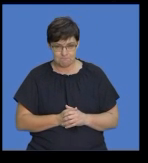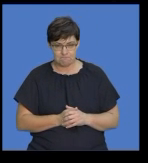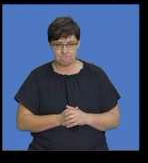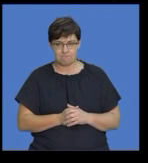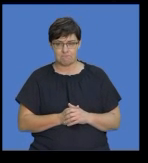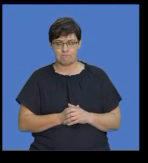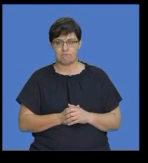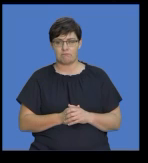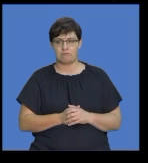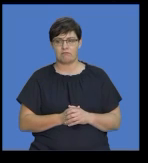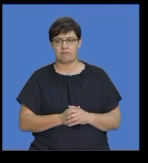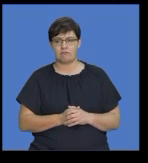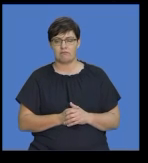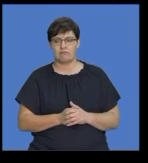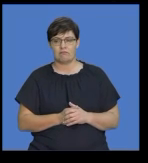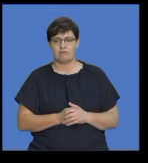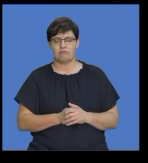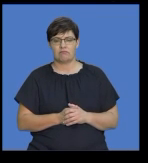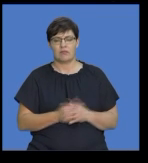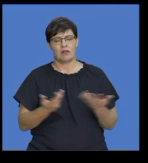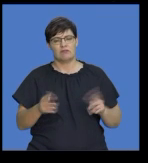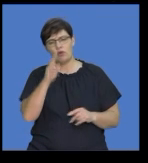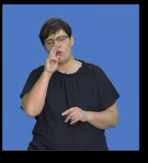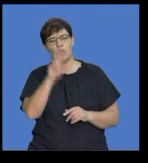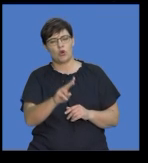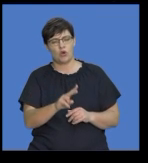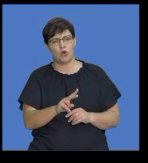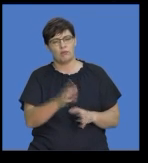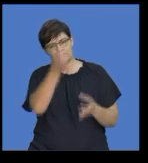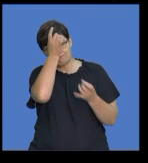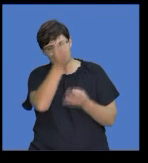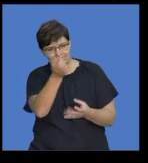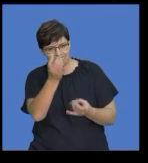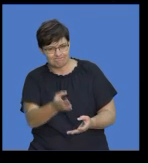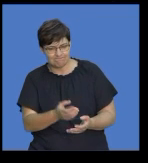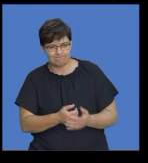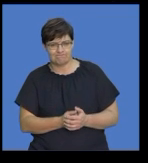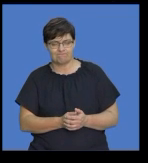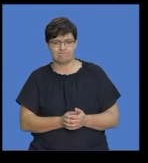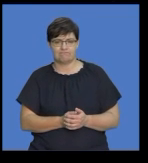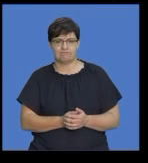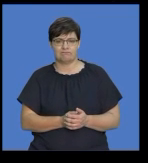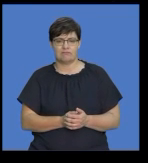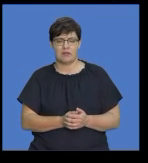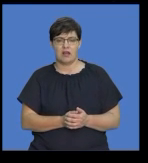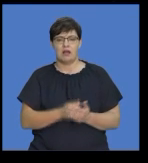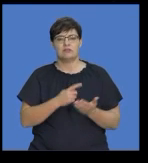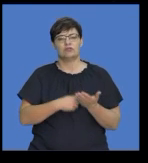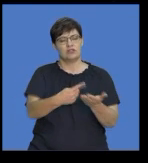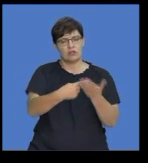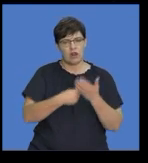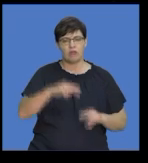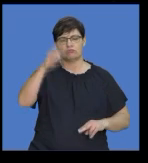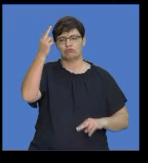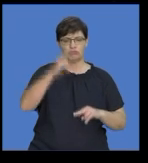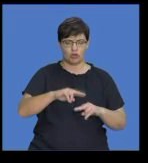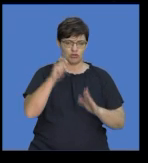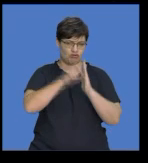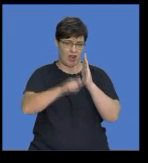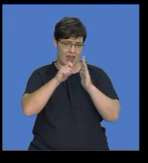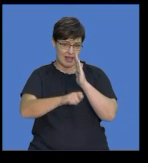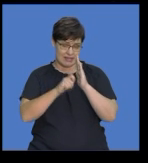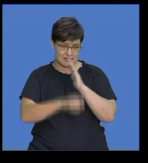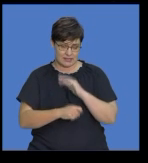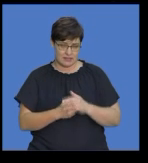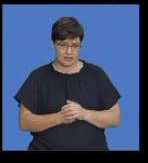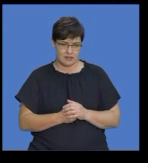if we look at tips for transactional shorter transactional writing we need to ensure that